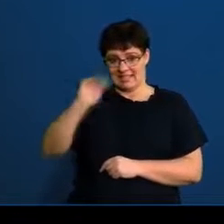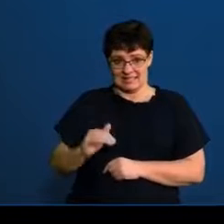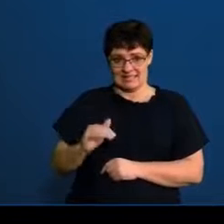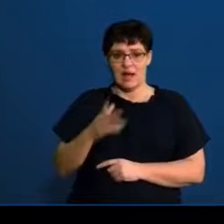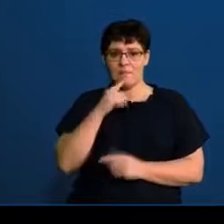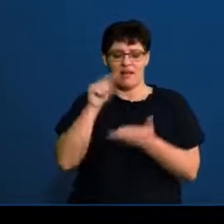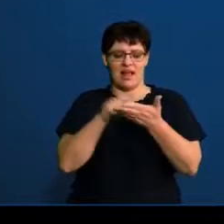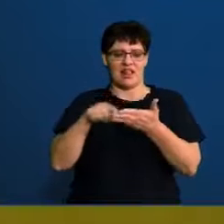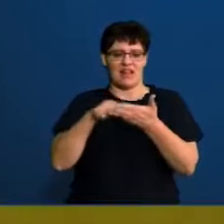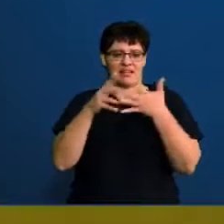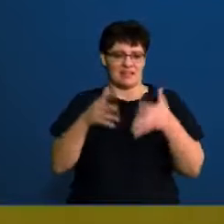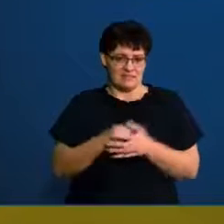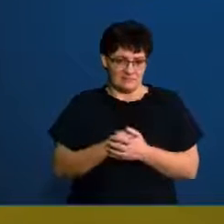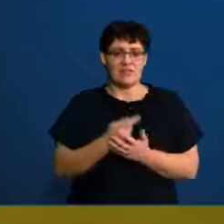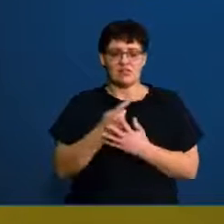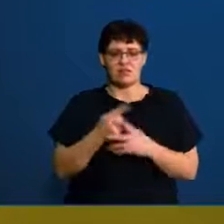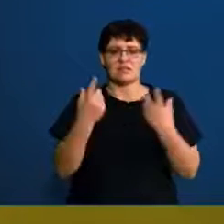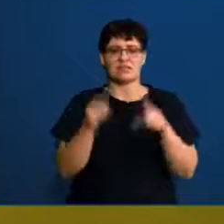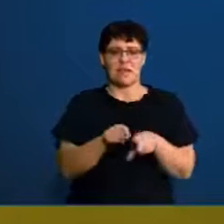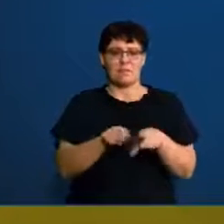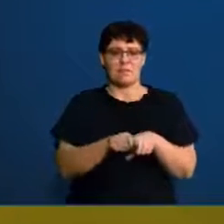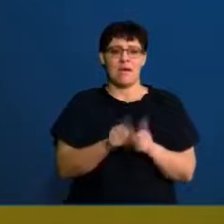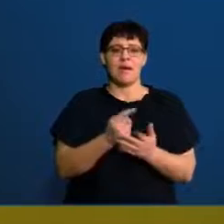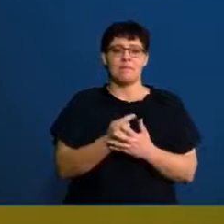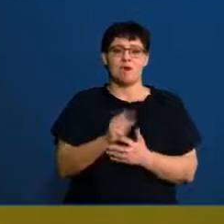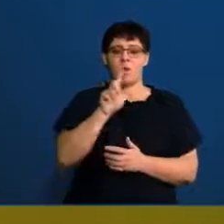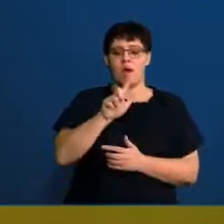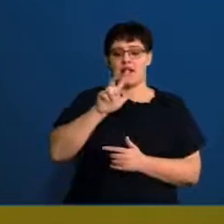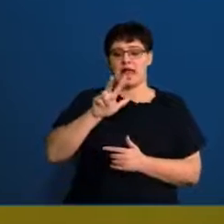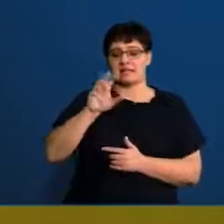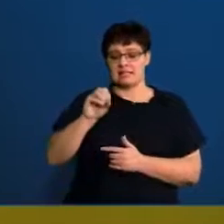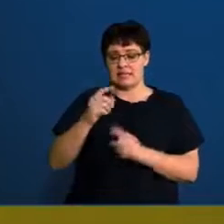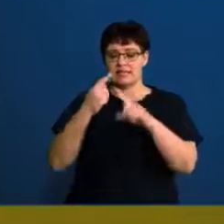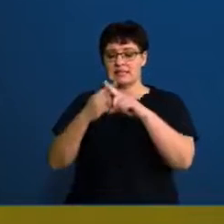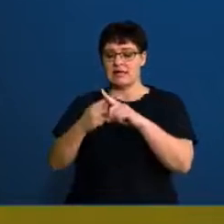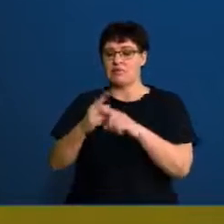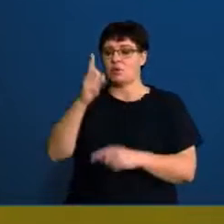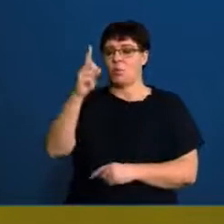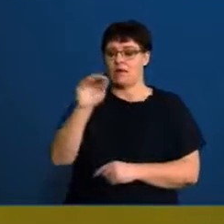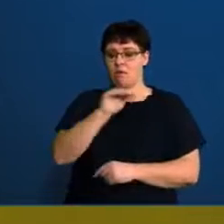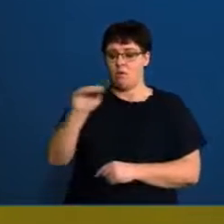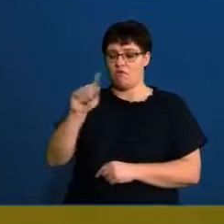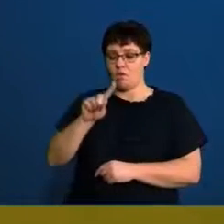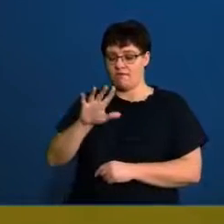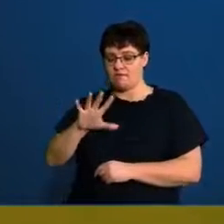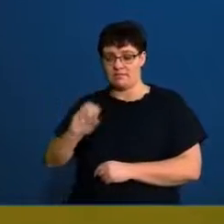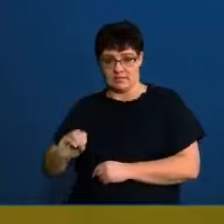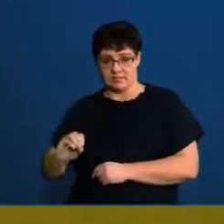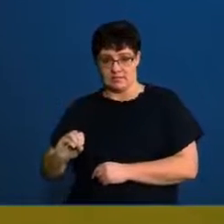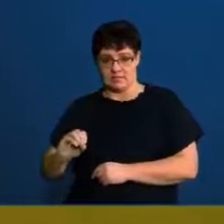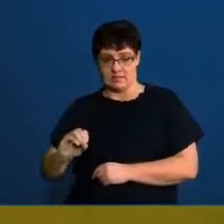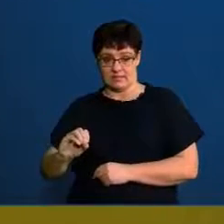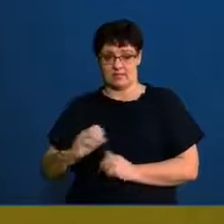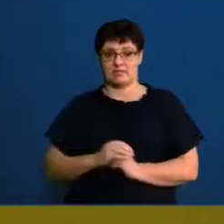calculator, exactly like that. And I'm going to get 180 times by 1 over 150.